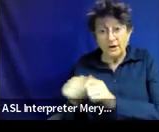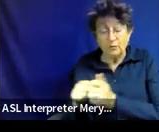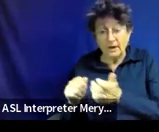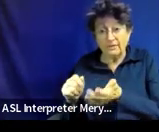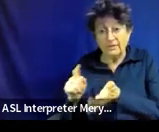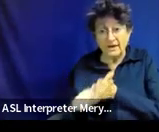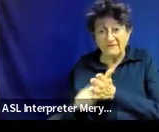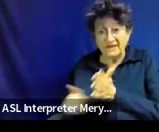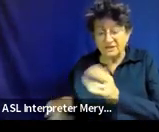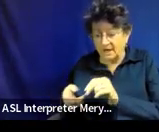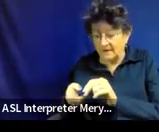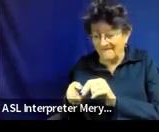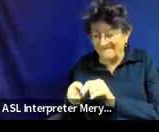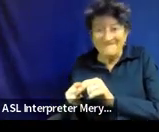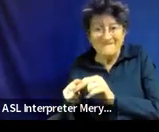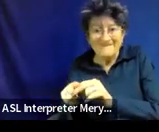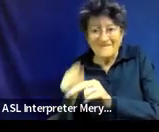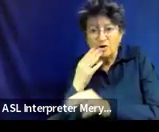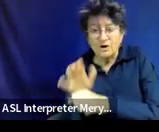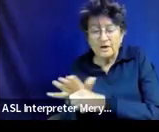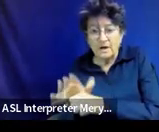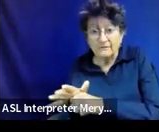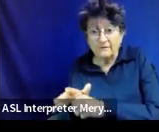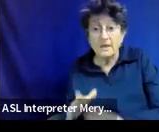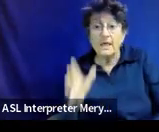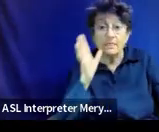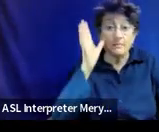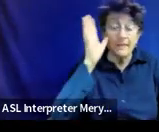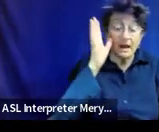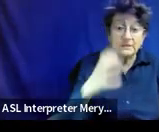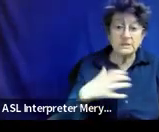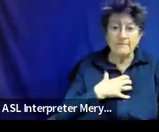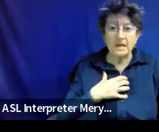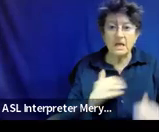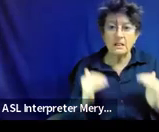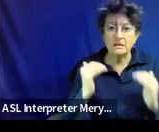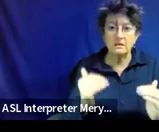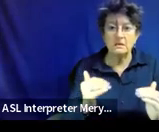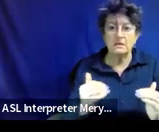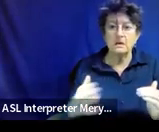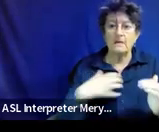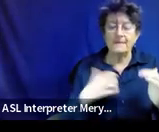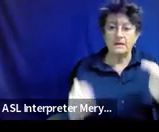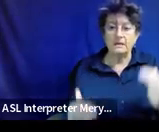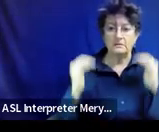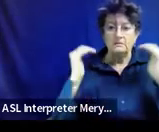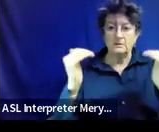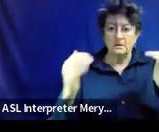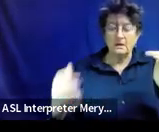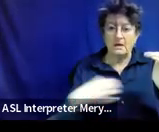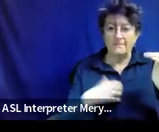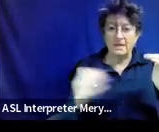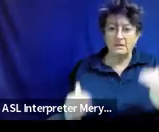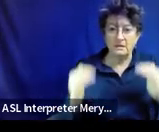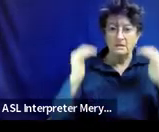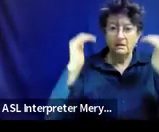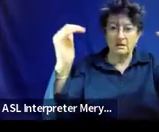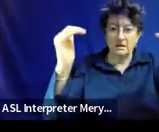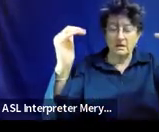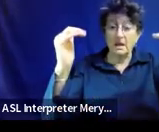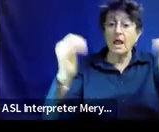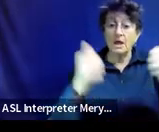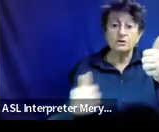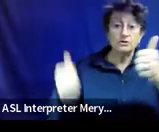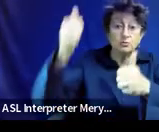The parents appealed all the way to the Supreme Court, and the Supreme Court said, you know, that's not really good enough.